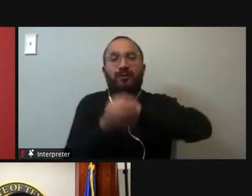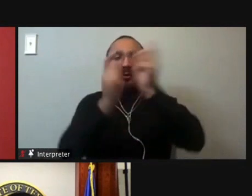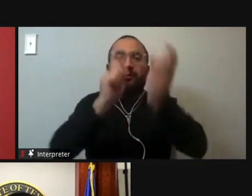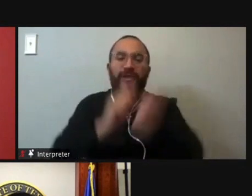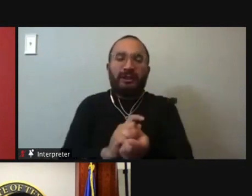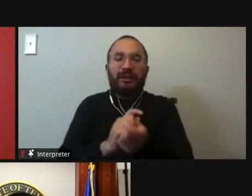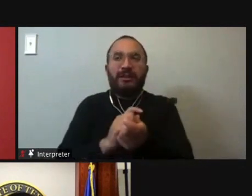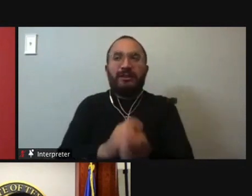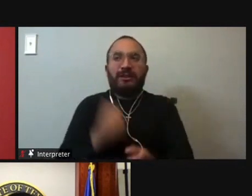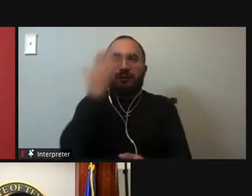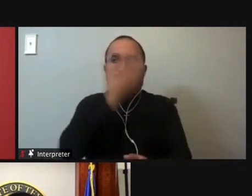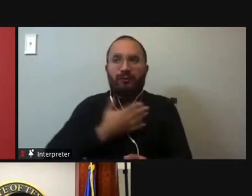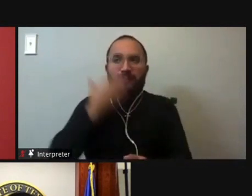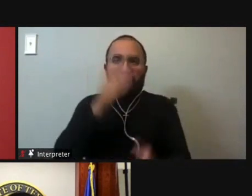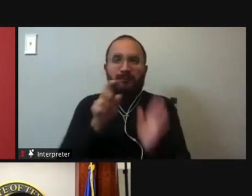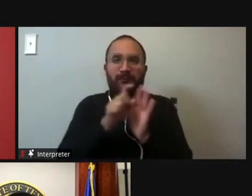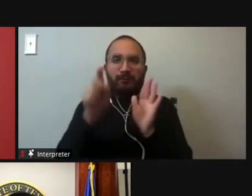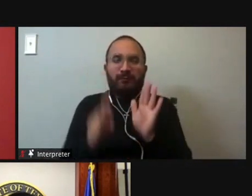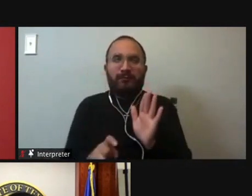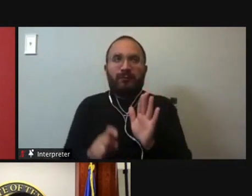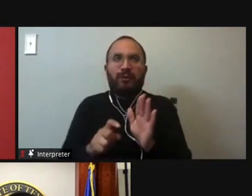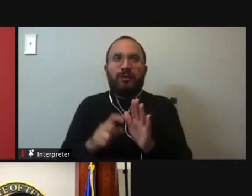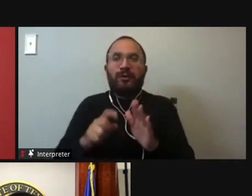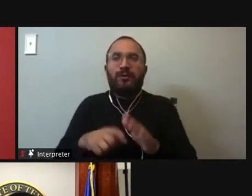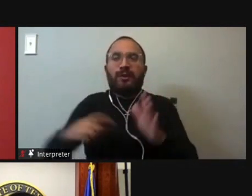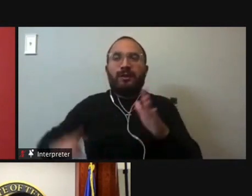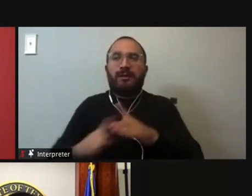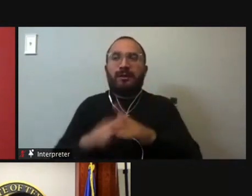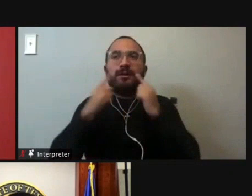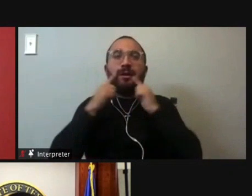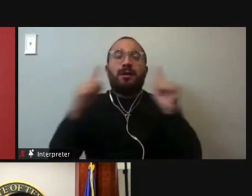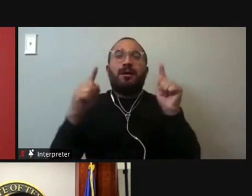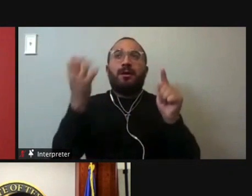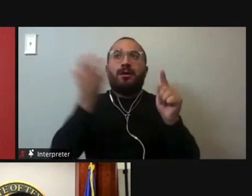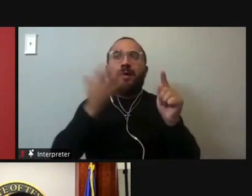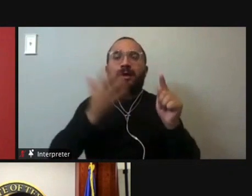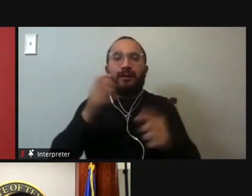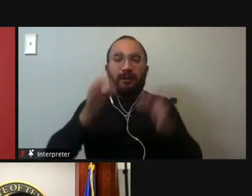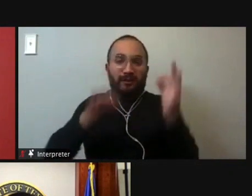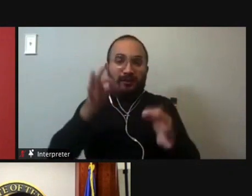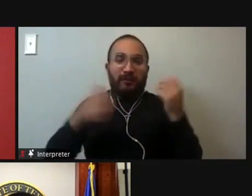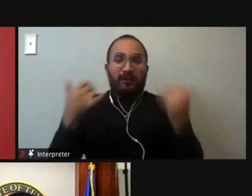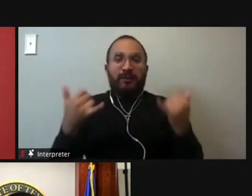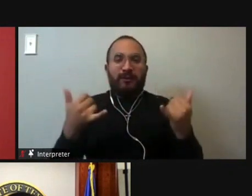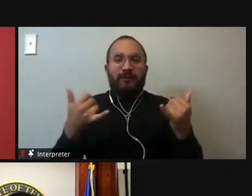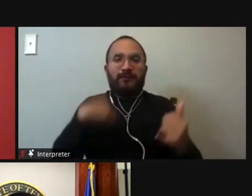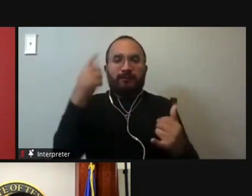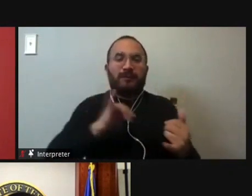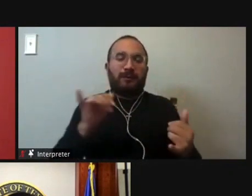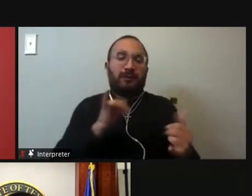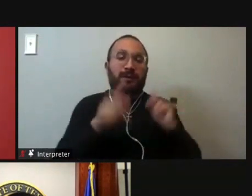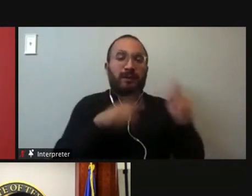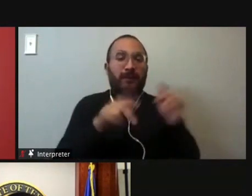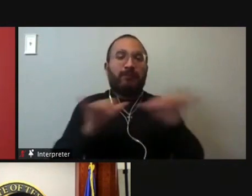We have finally made it to this point. And the judiciary now looks like the people who come in front of